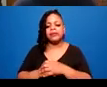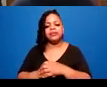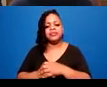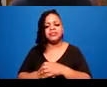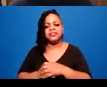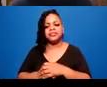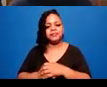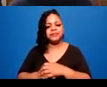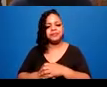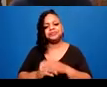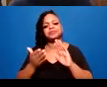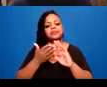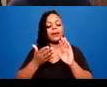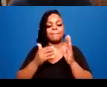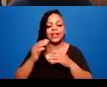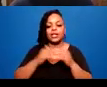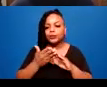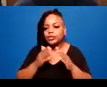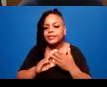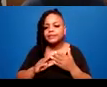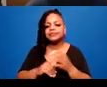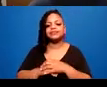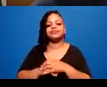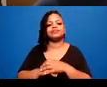Focusing on celebration and healing.